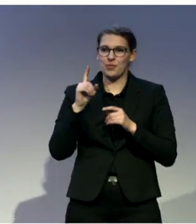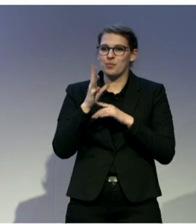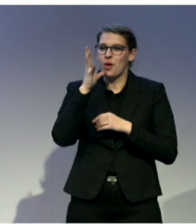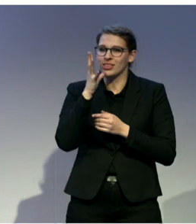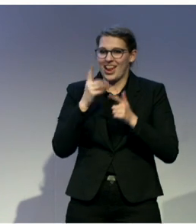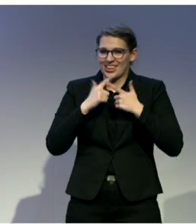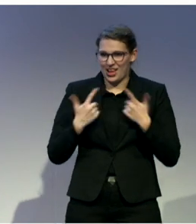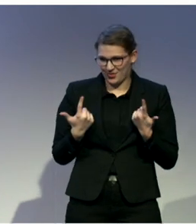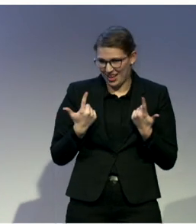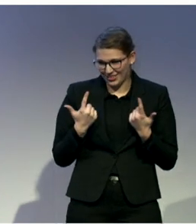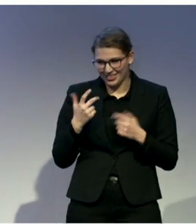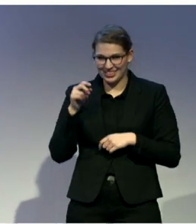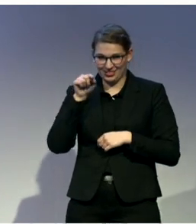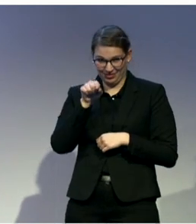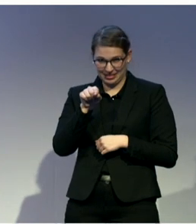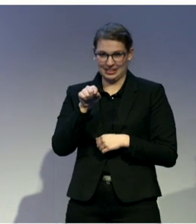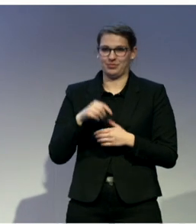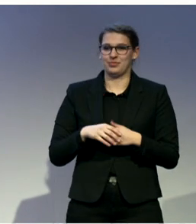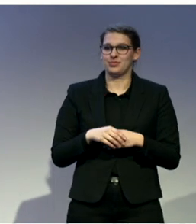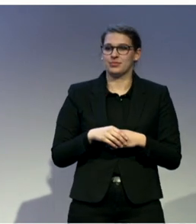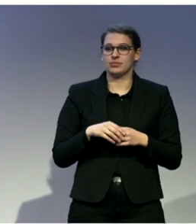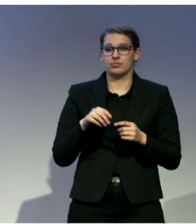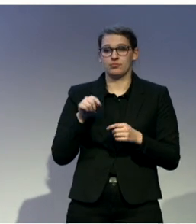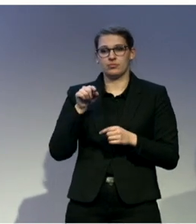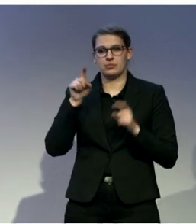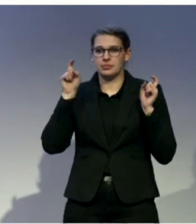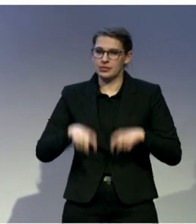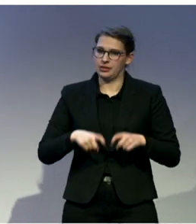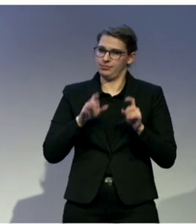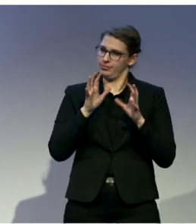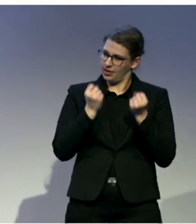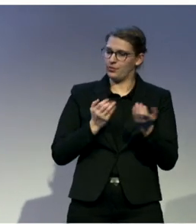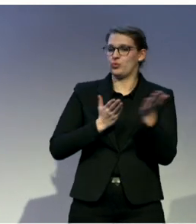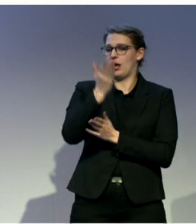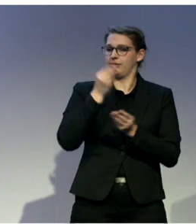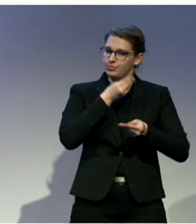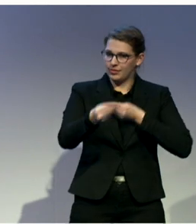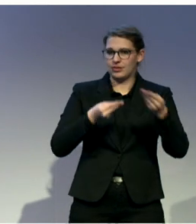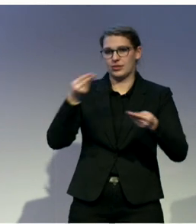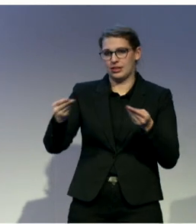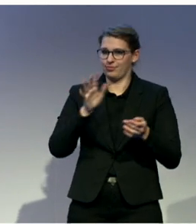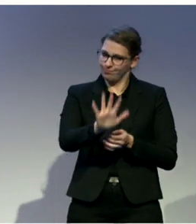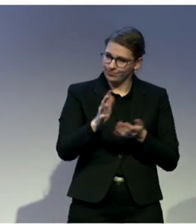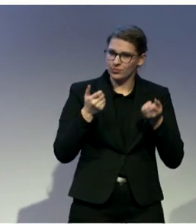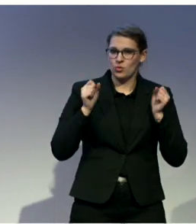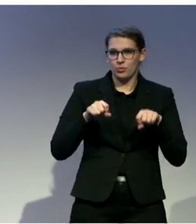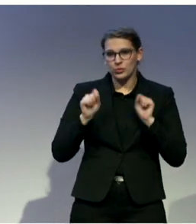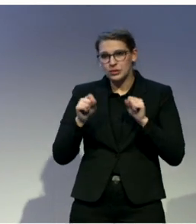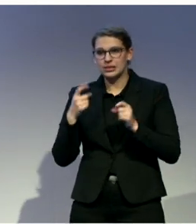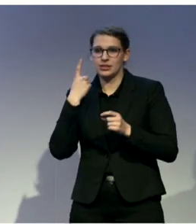children with deaf parents, that they have the right to acquire a sign language as their first language.